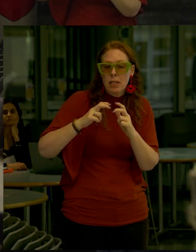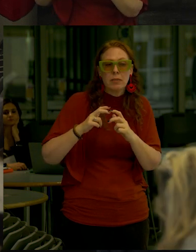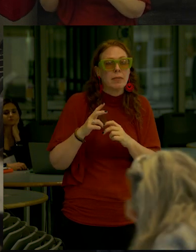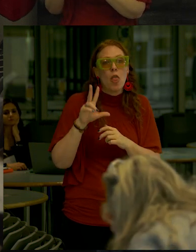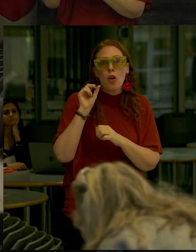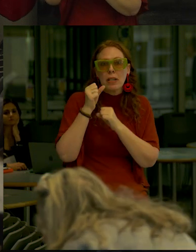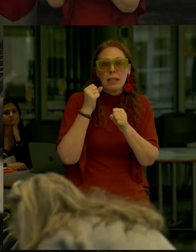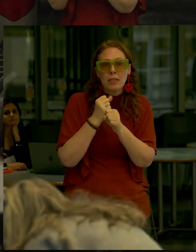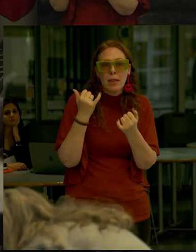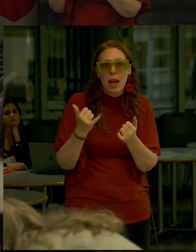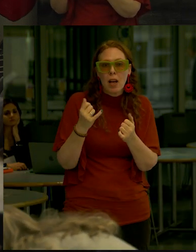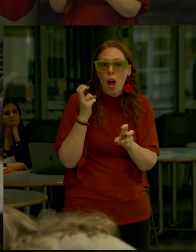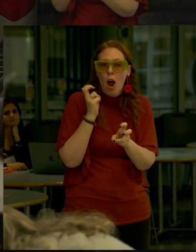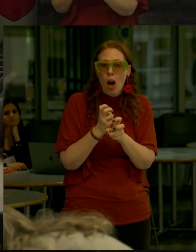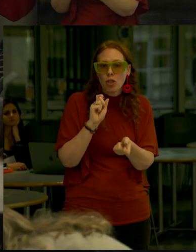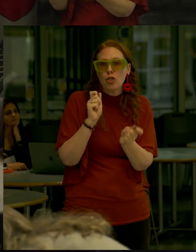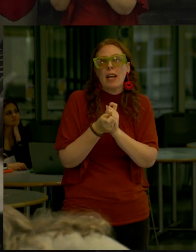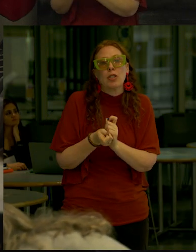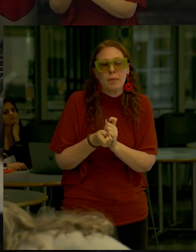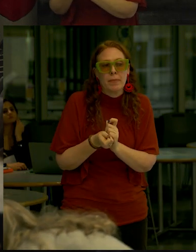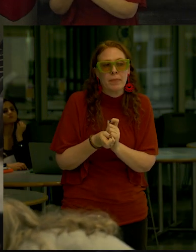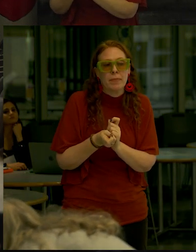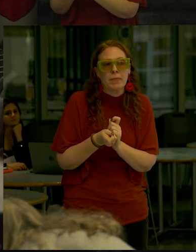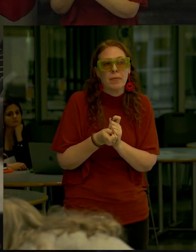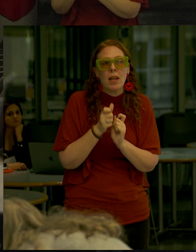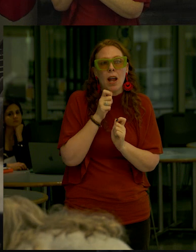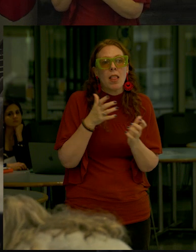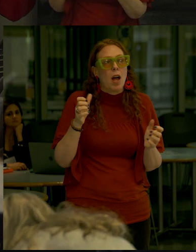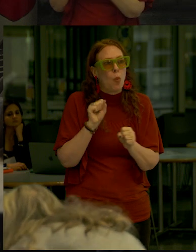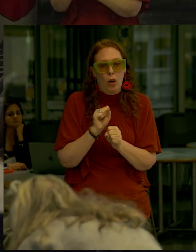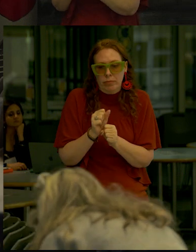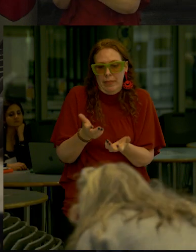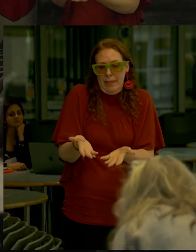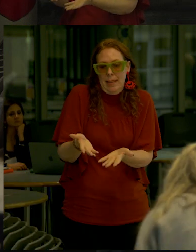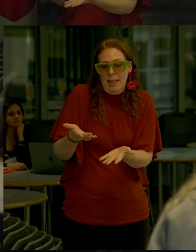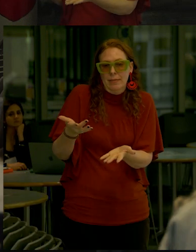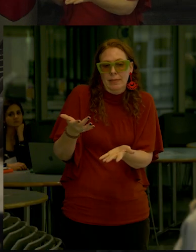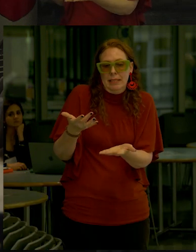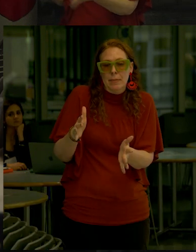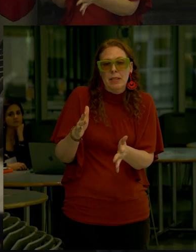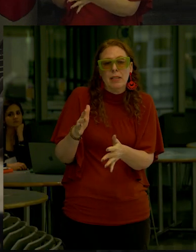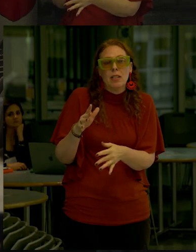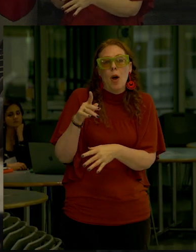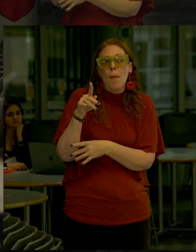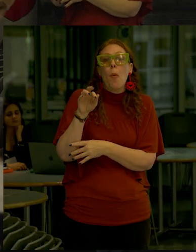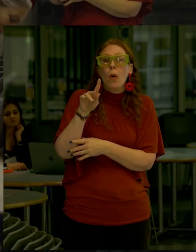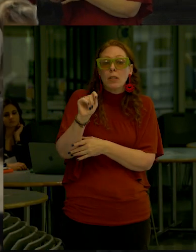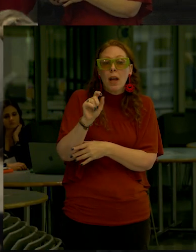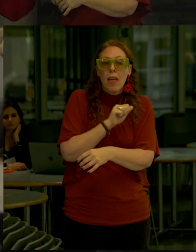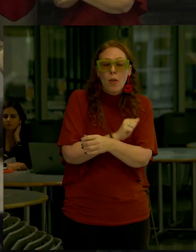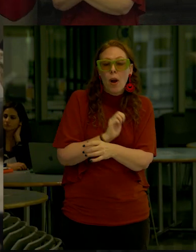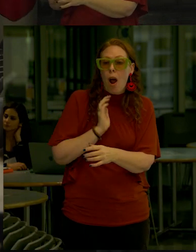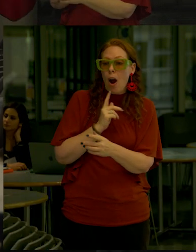years from now it'll be very difficult to change it because you don't have a lot to work with so what the authority and